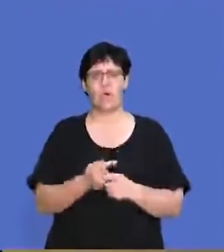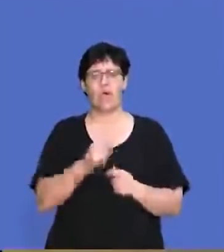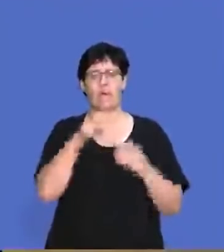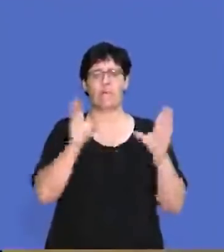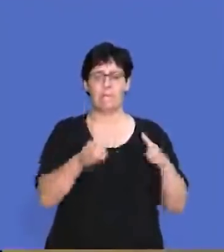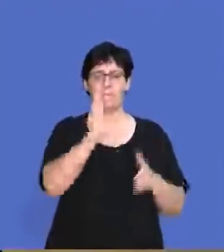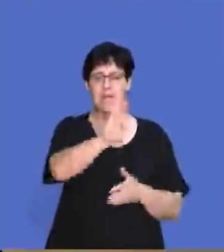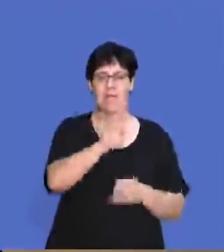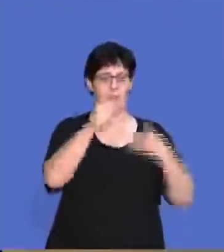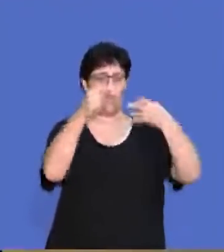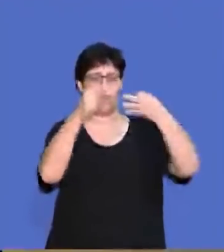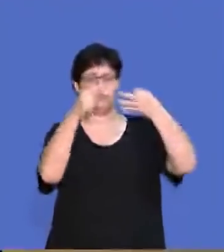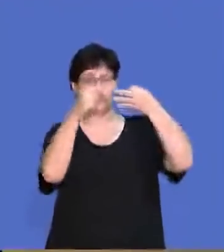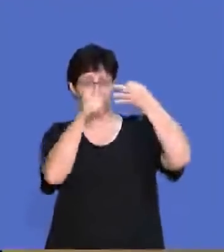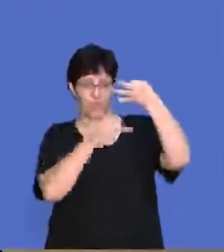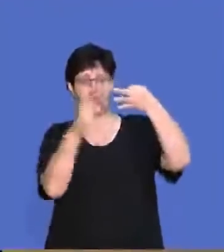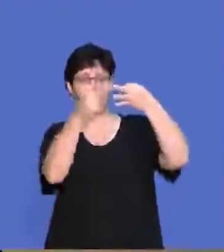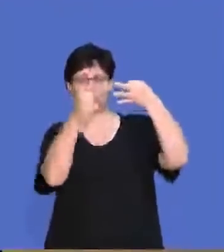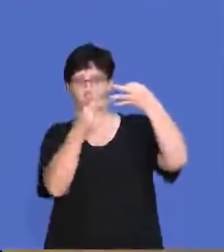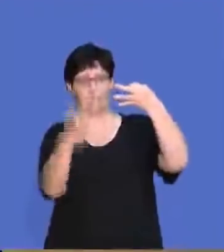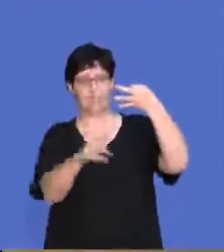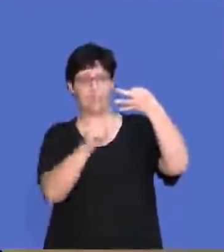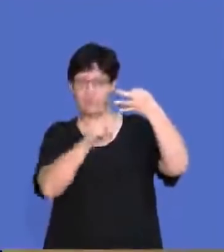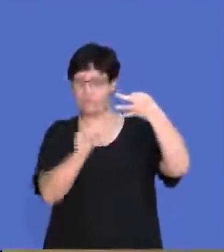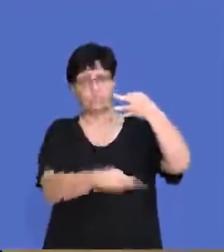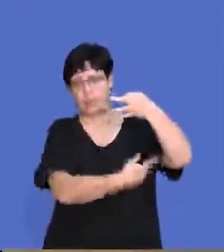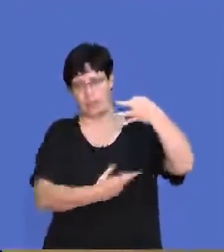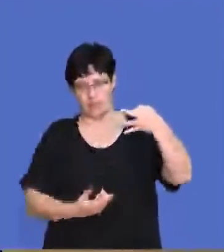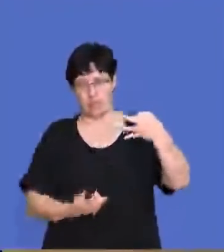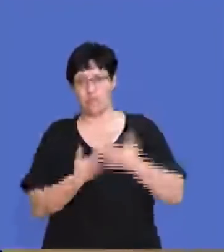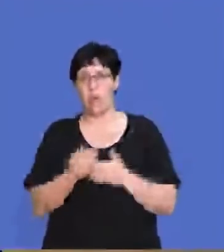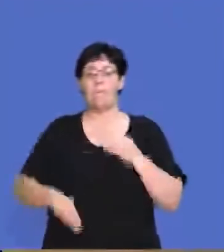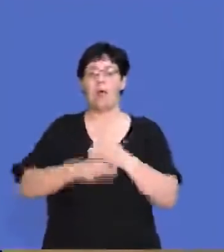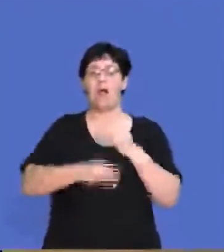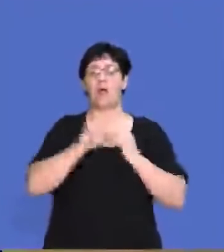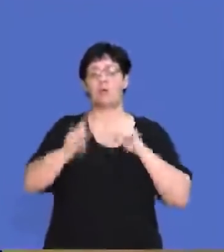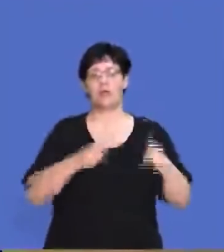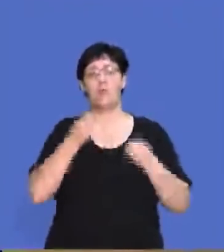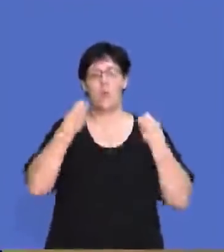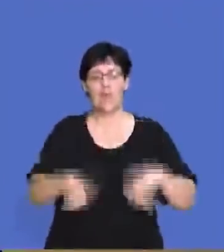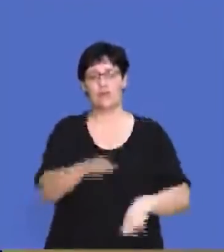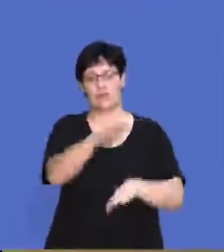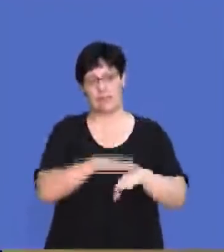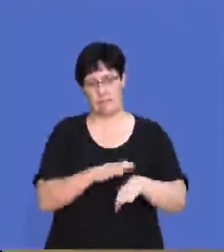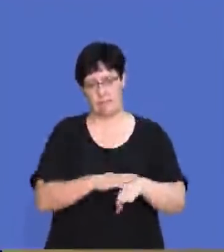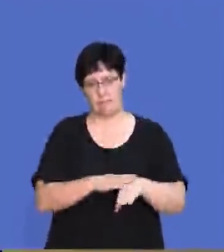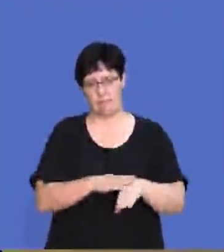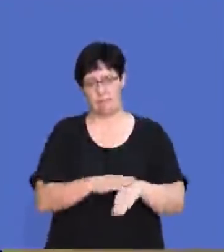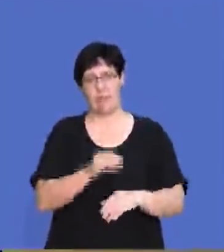mark the first two questions of your Section B question. And on top of that, if you're doing extra questions, you're just going to be